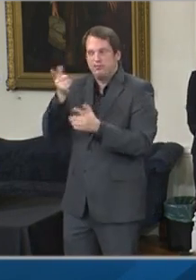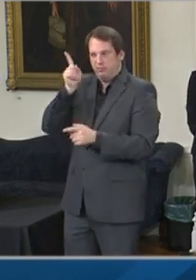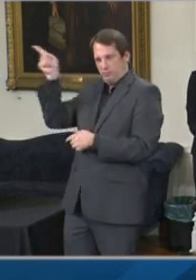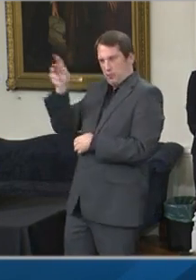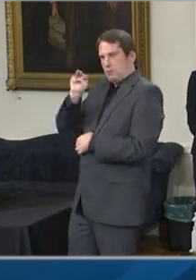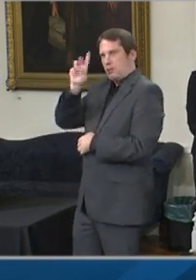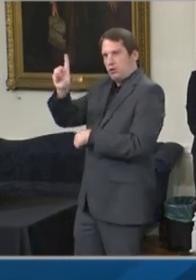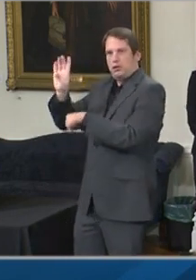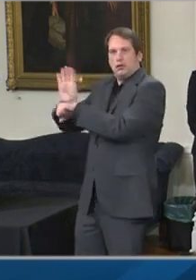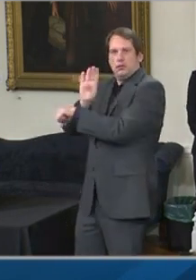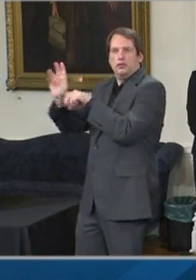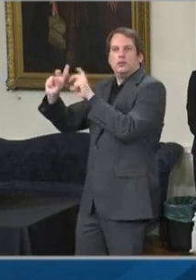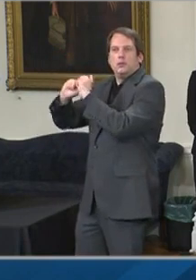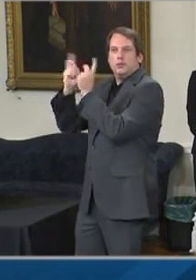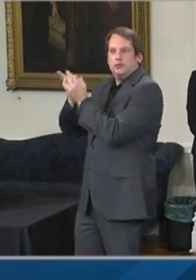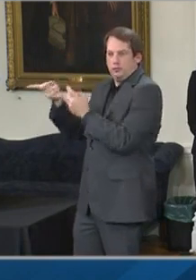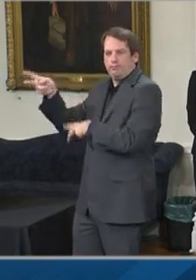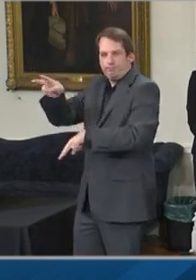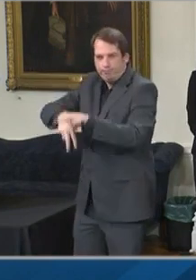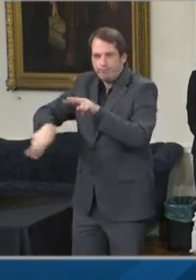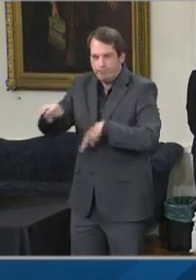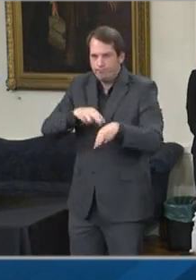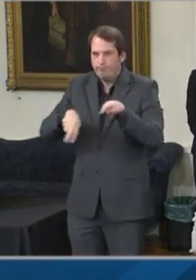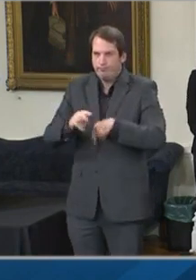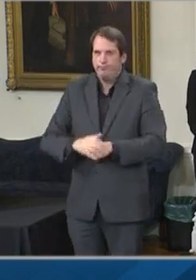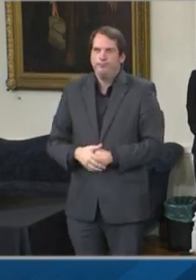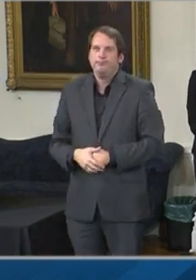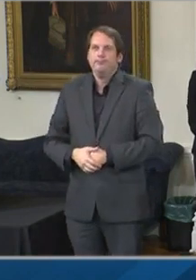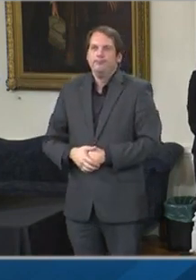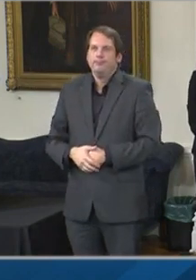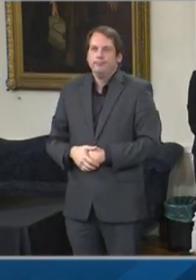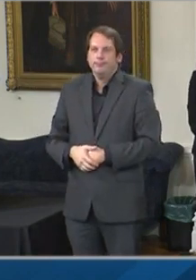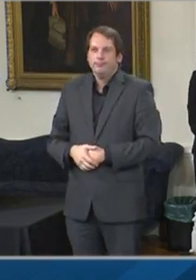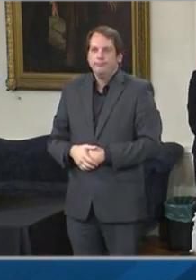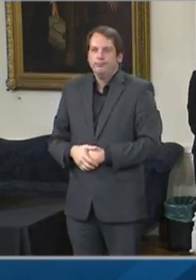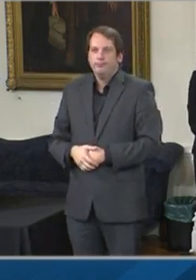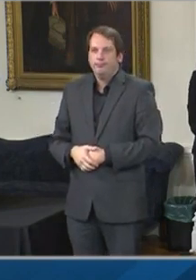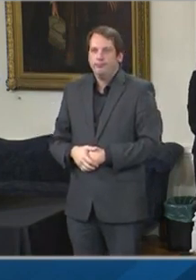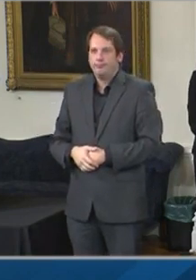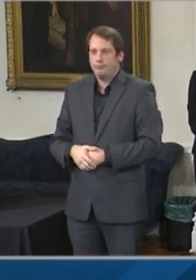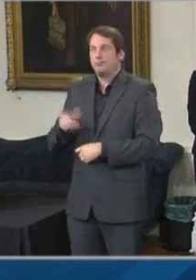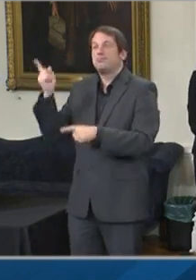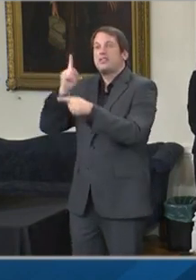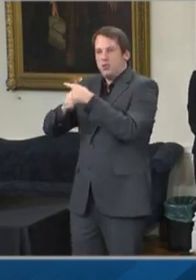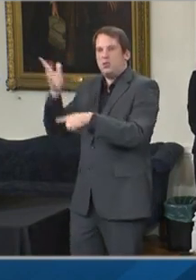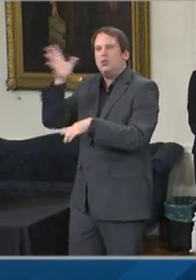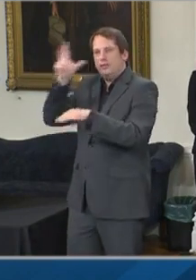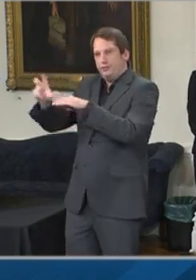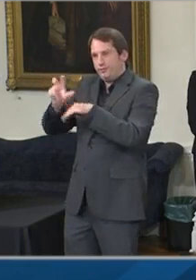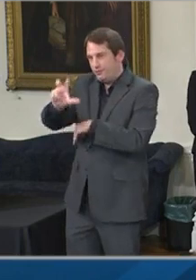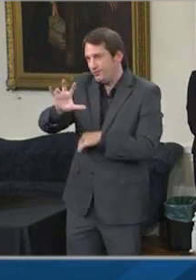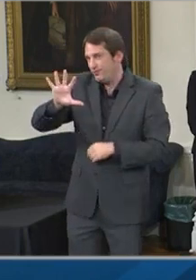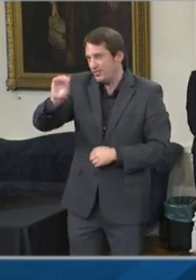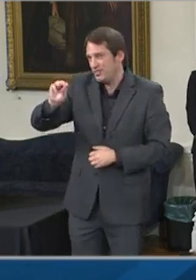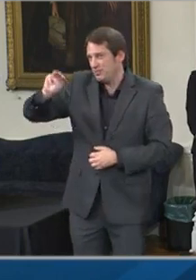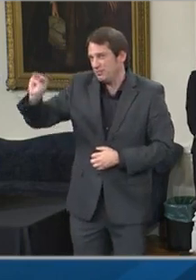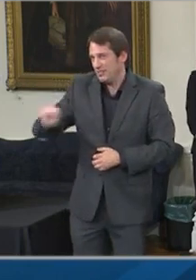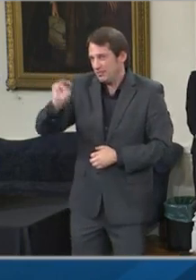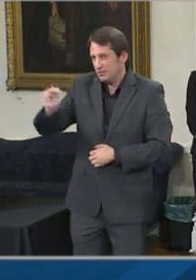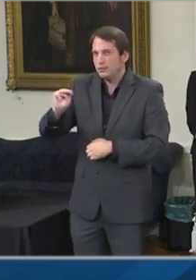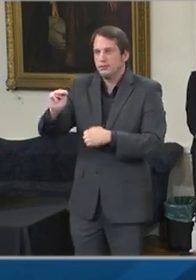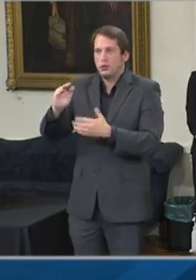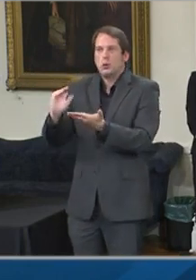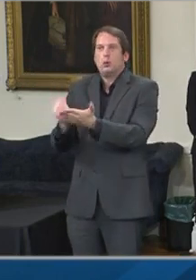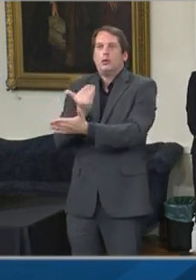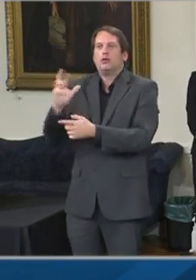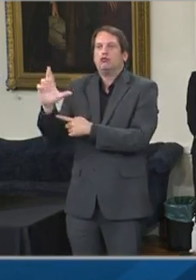Strong Economic Recovery Initiative will also provide $50 million in new relief specifically for